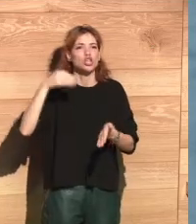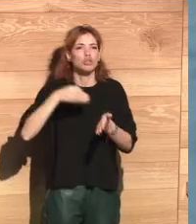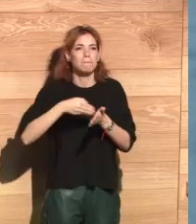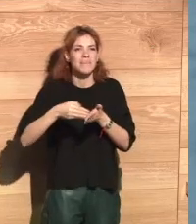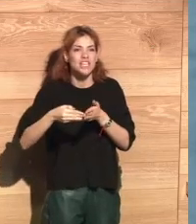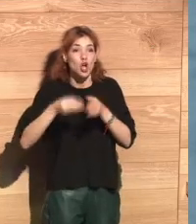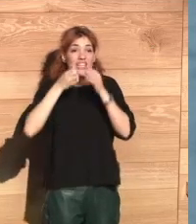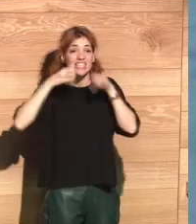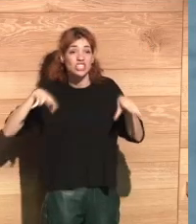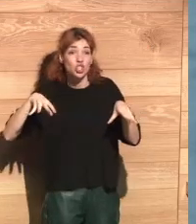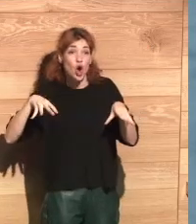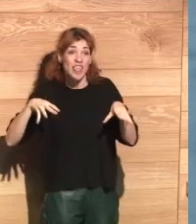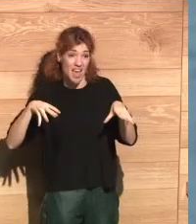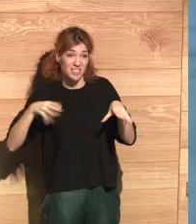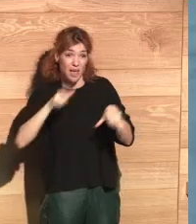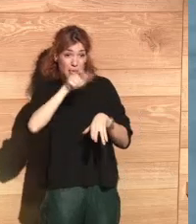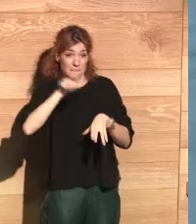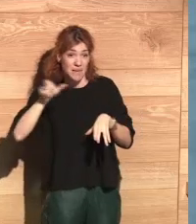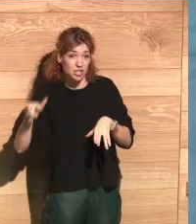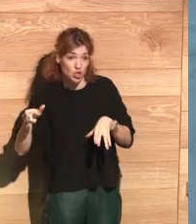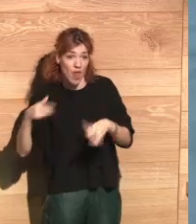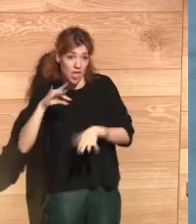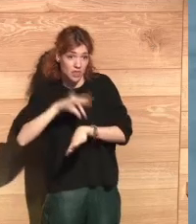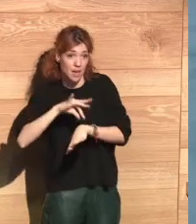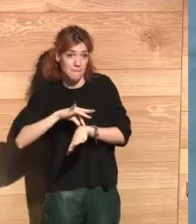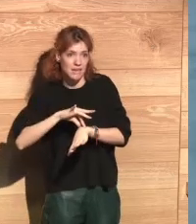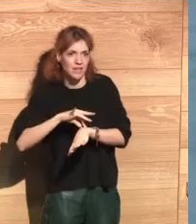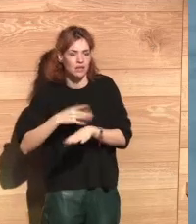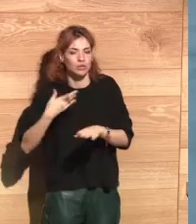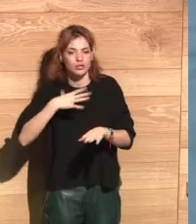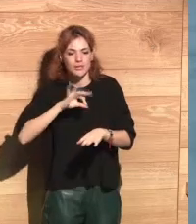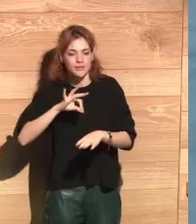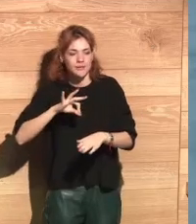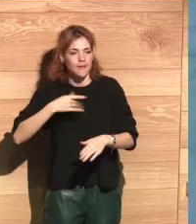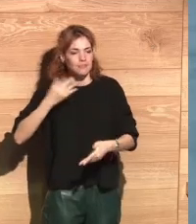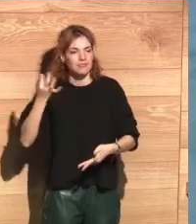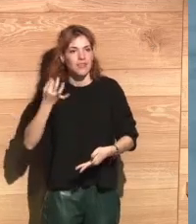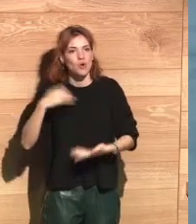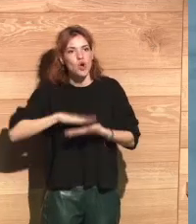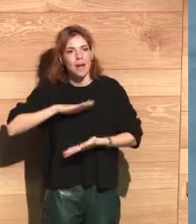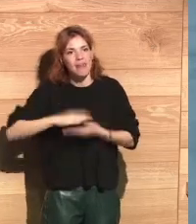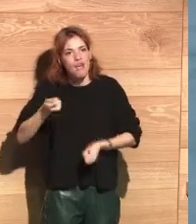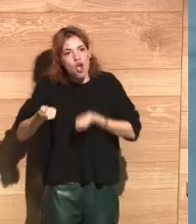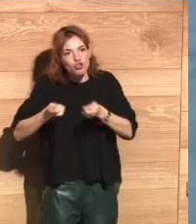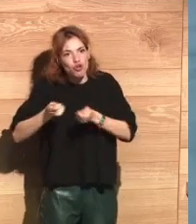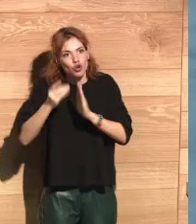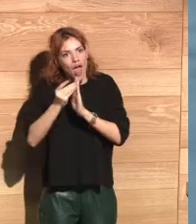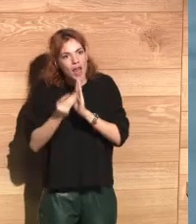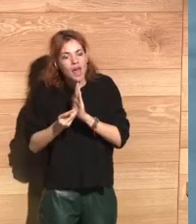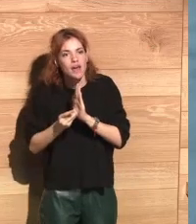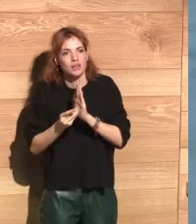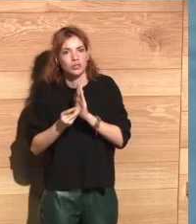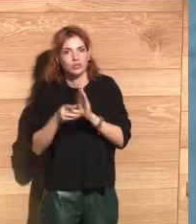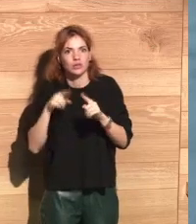are going to work with over 2 million of medical records, and I need to be able to establish